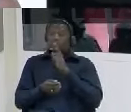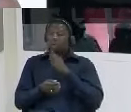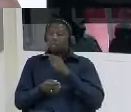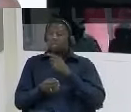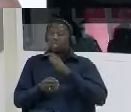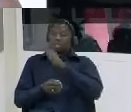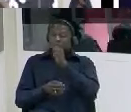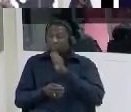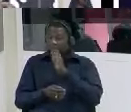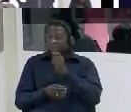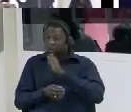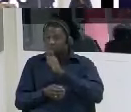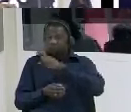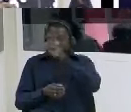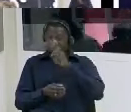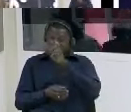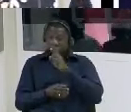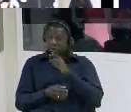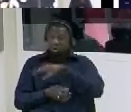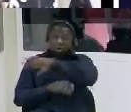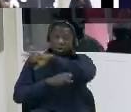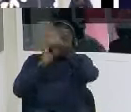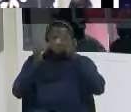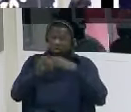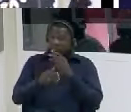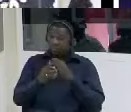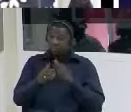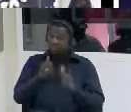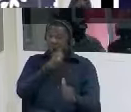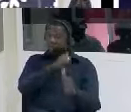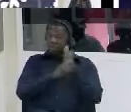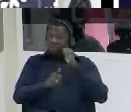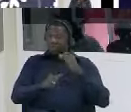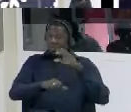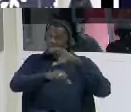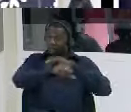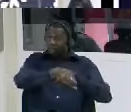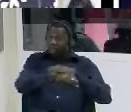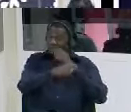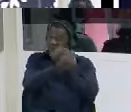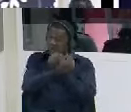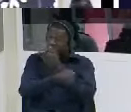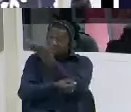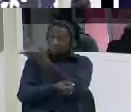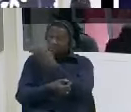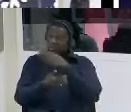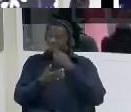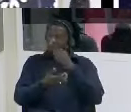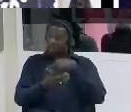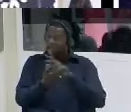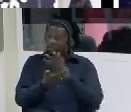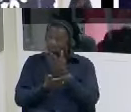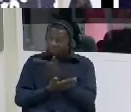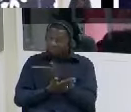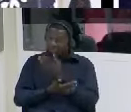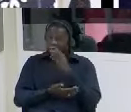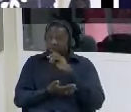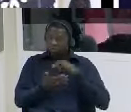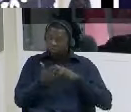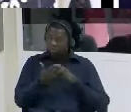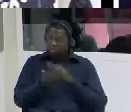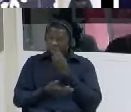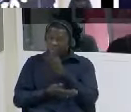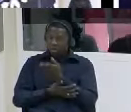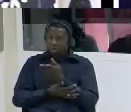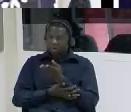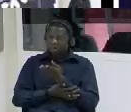yes yes and you're saying um can you tell us what the reason was what